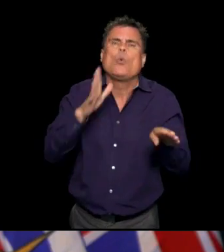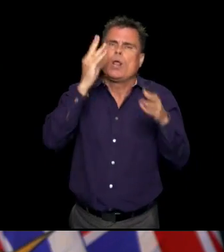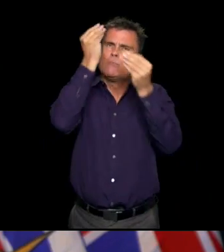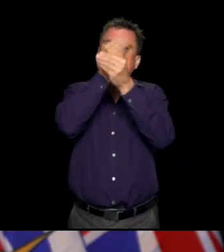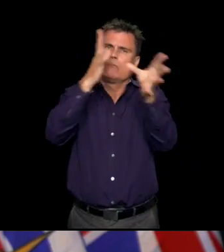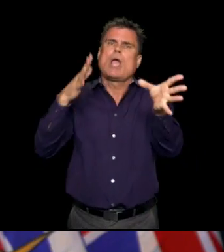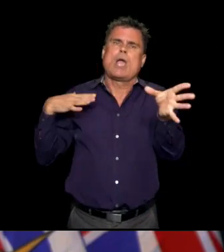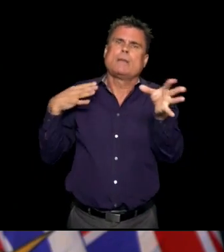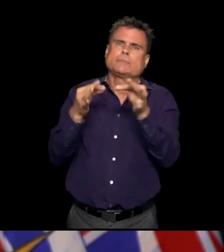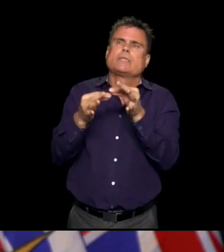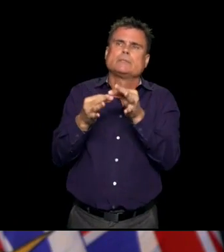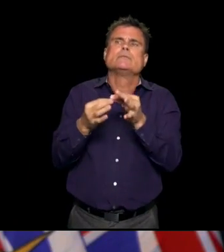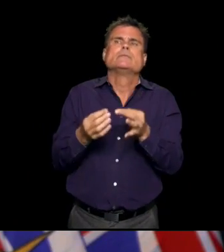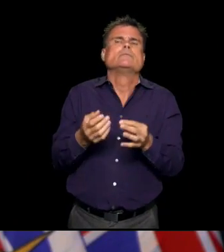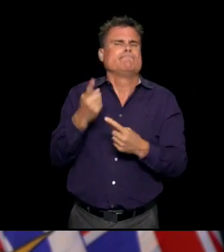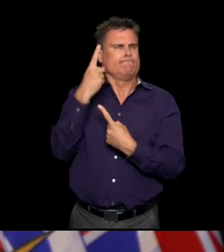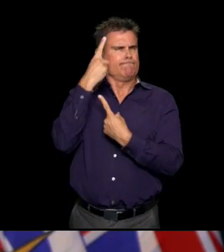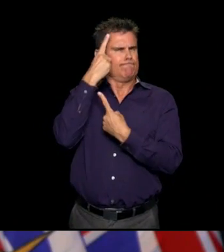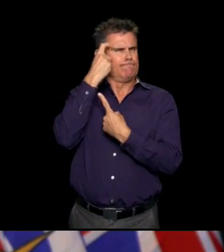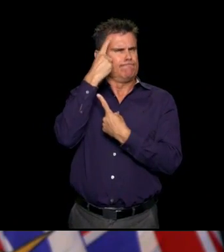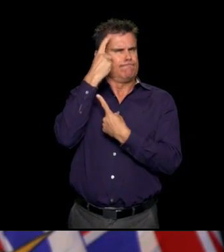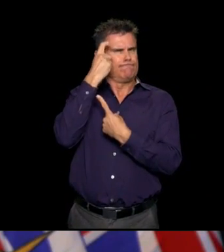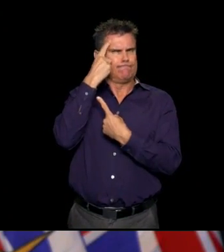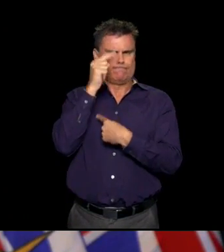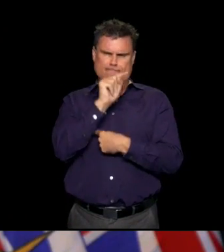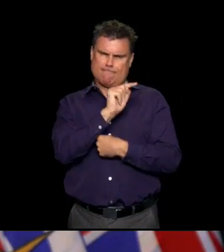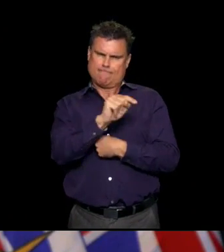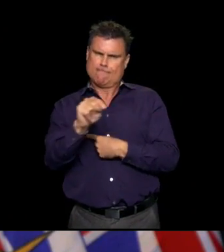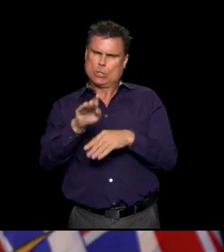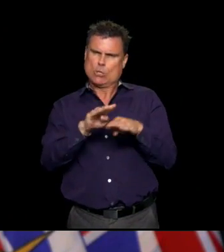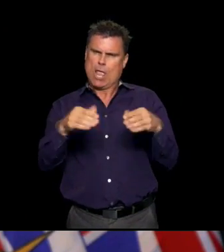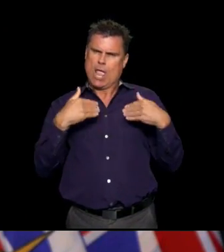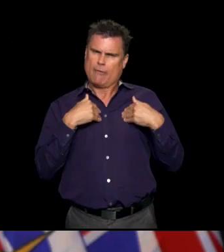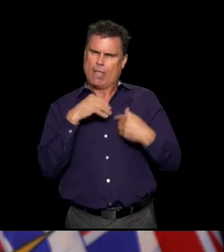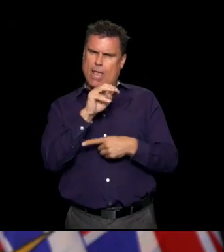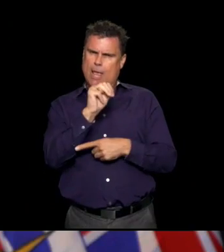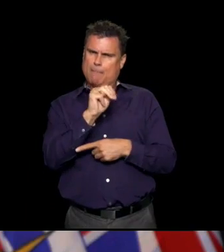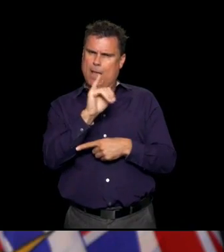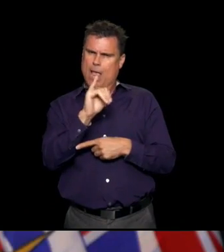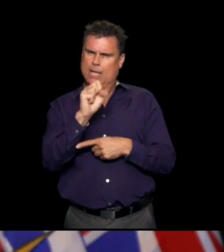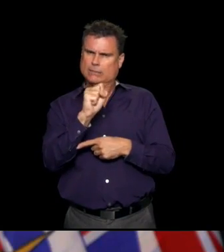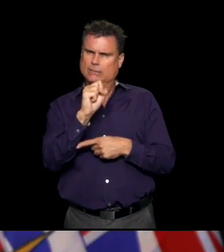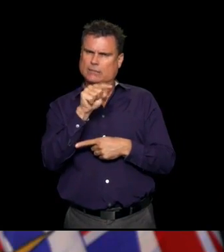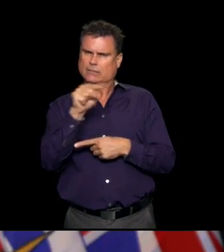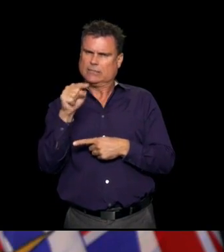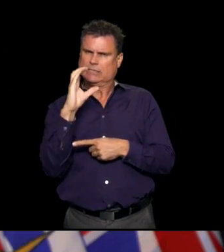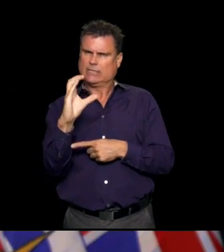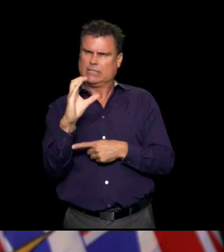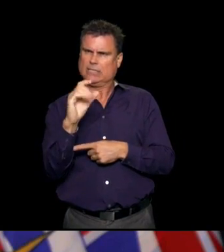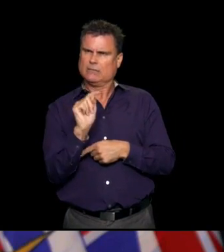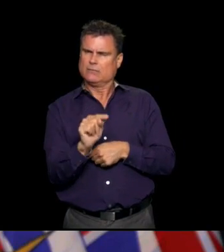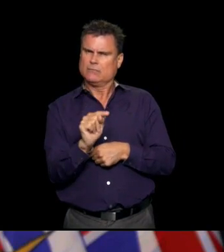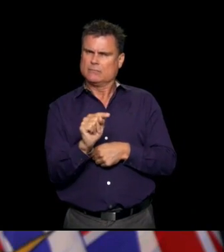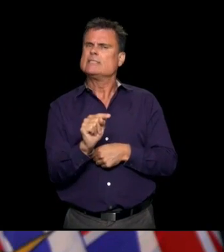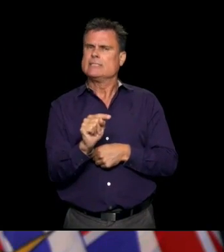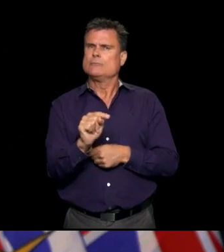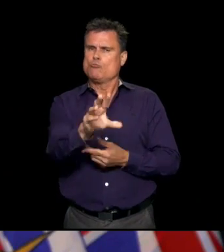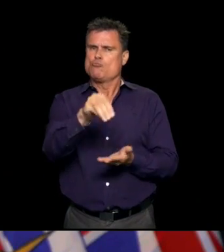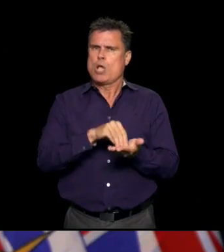of suspect MISC because the case definitions have changed across Canada.